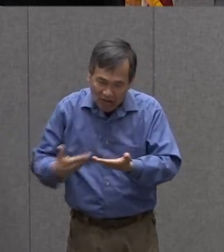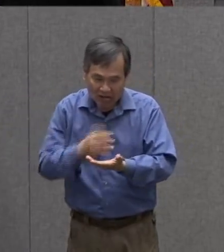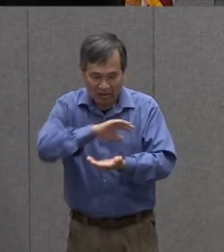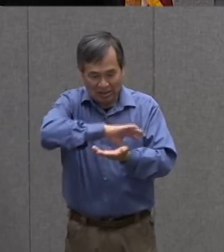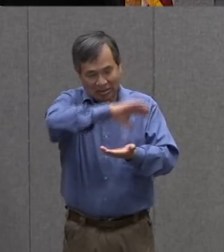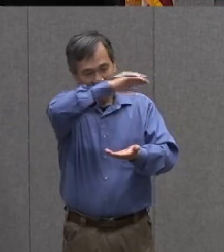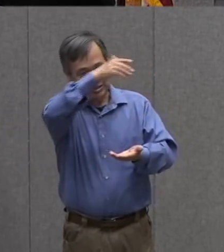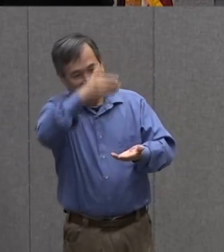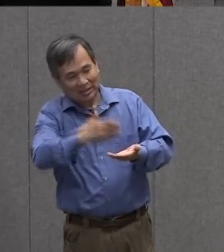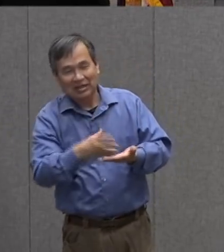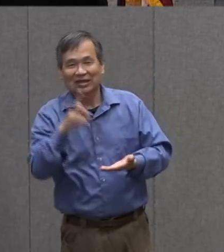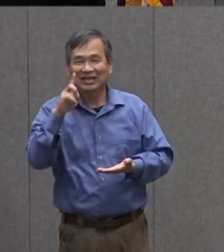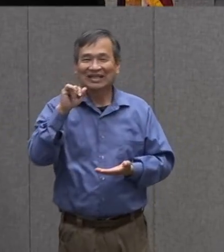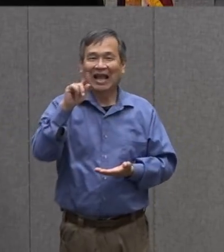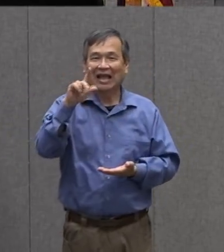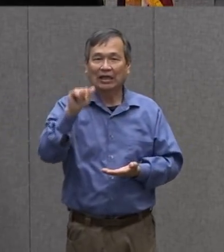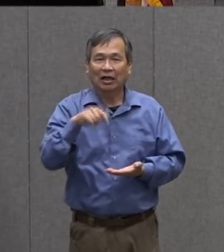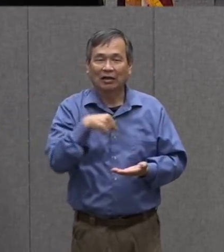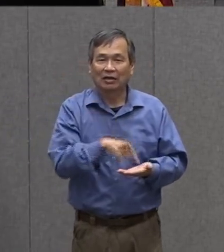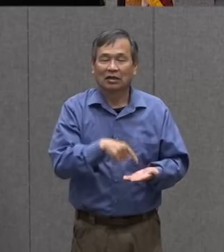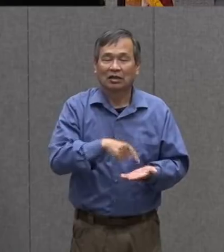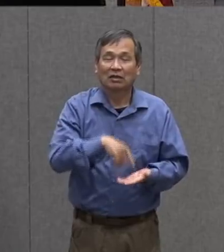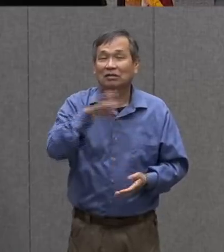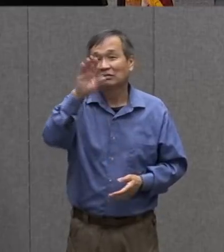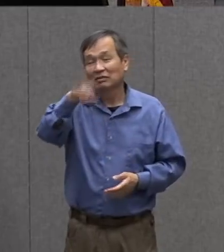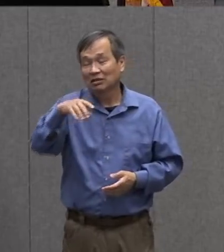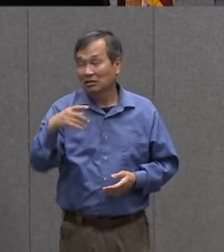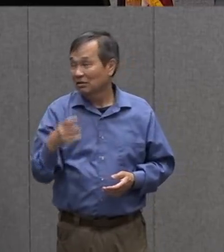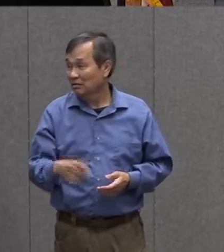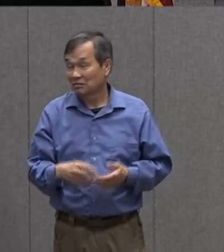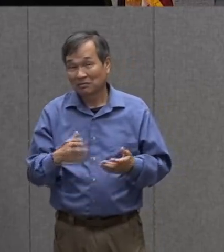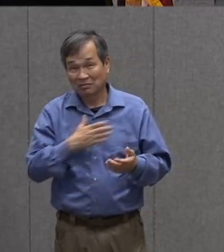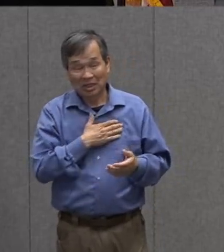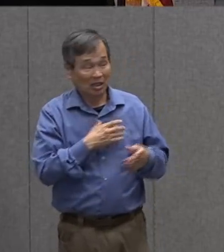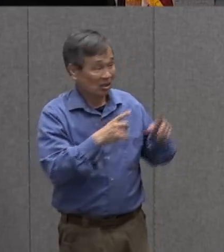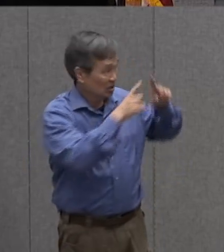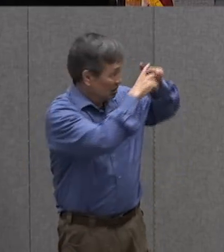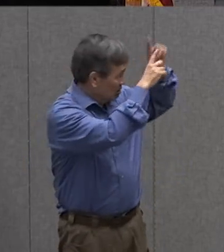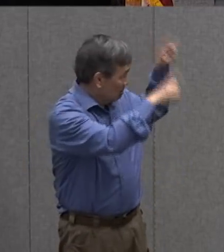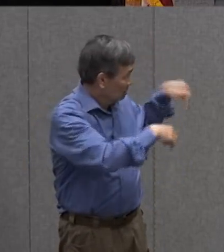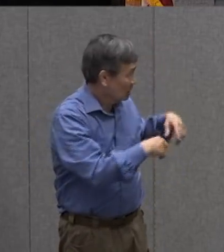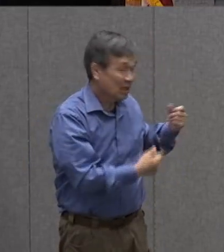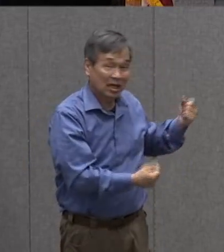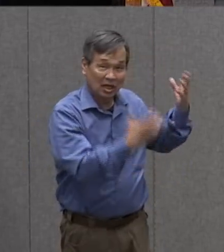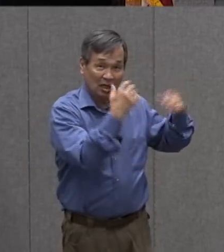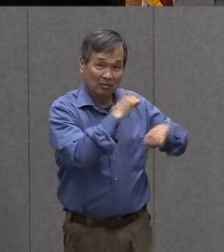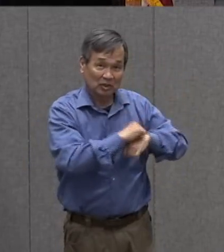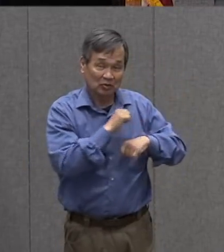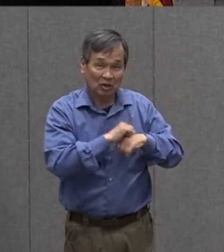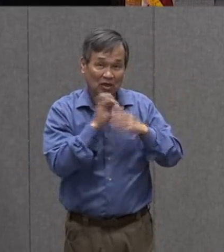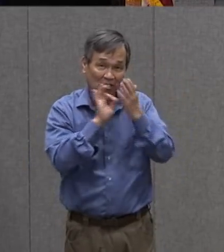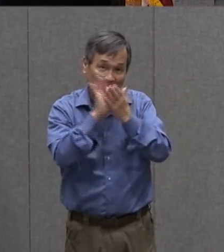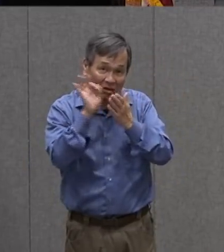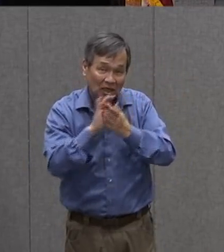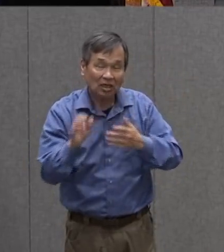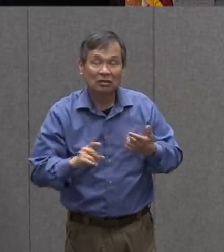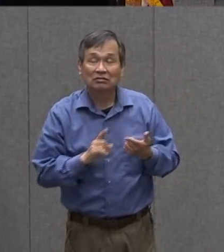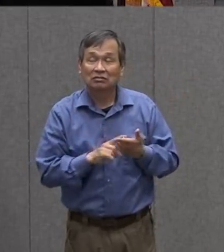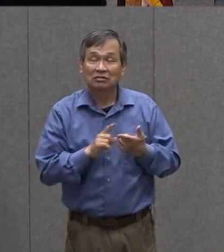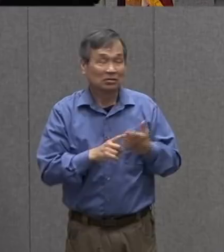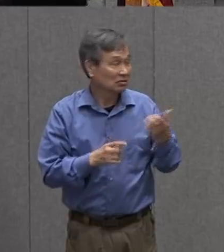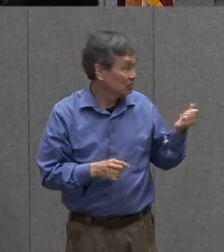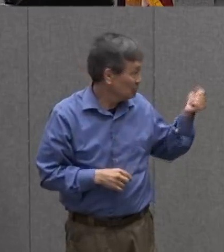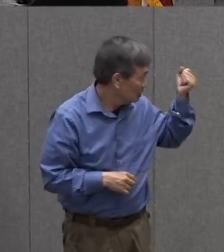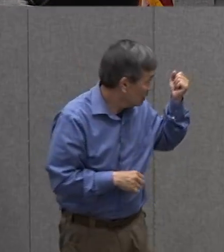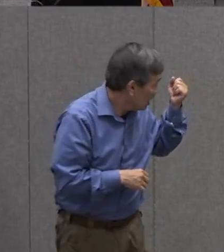seeing for example i could count the number of rocks here i could count what i how many living things